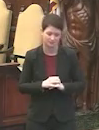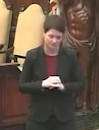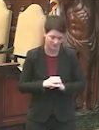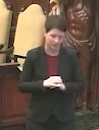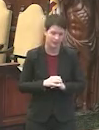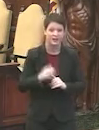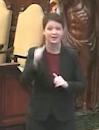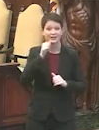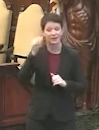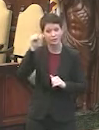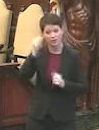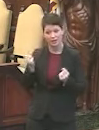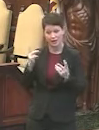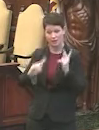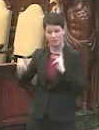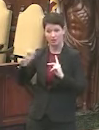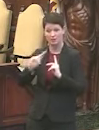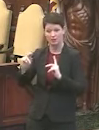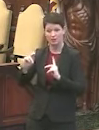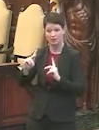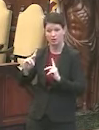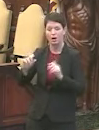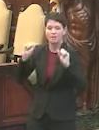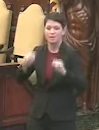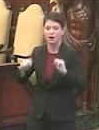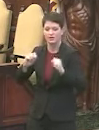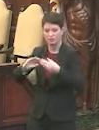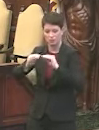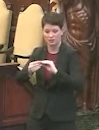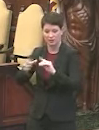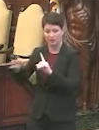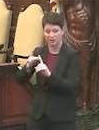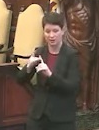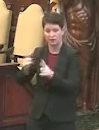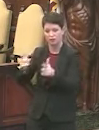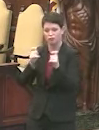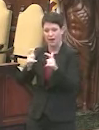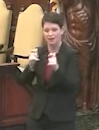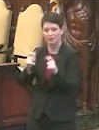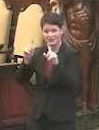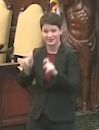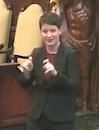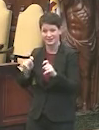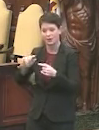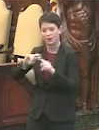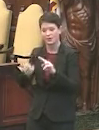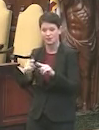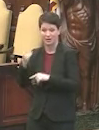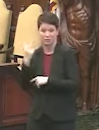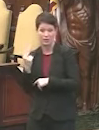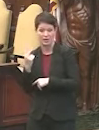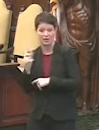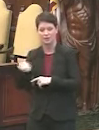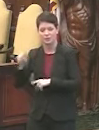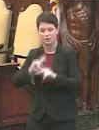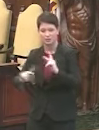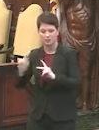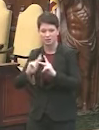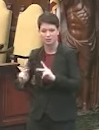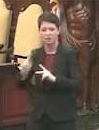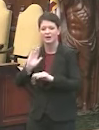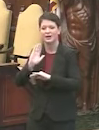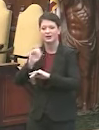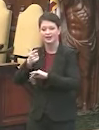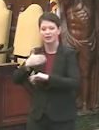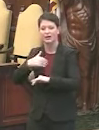yesterday, we've reduced the number of people who counted as having probable cases by the rapid antigen test by three because these are people who subsequently had a